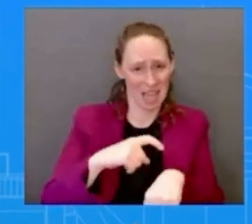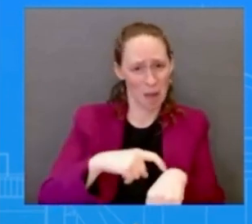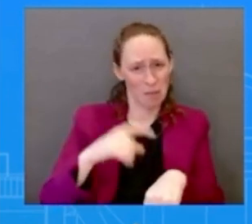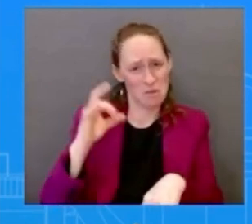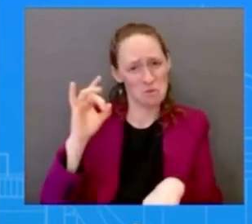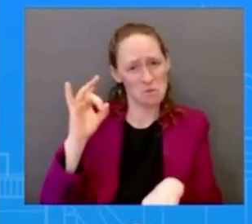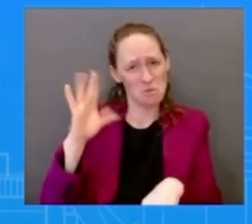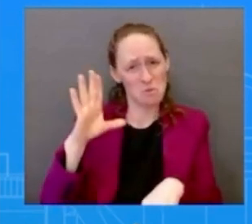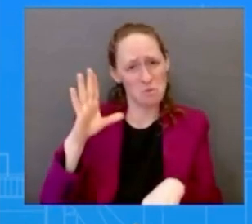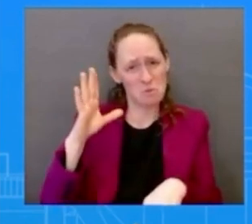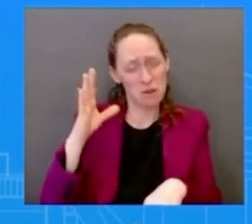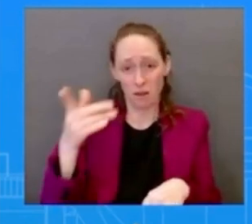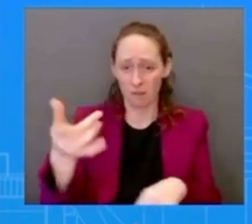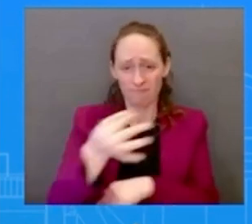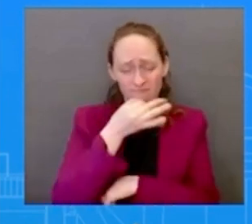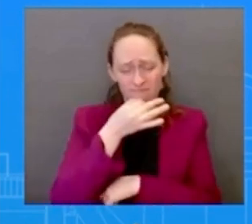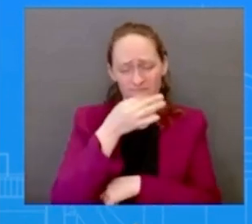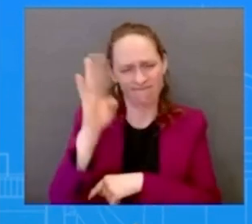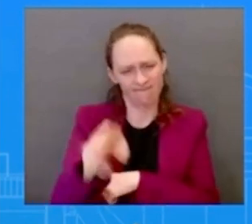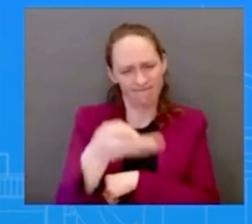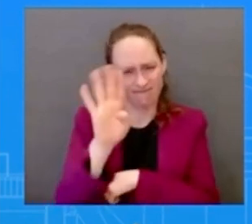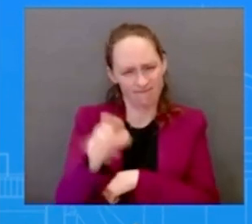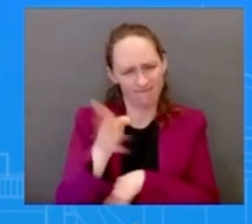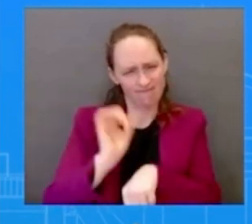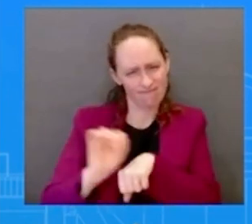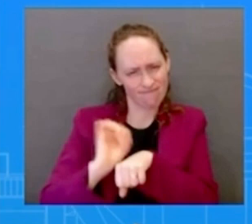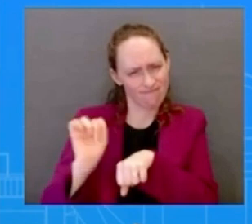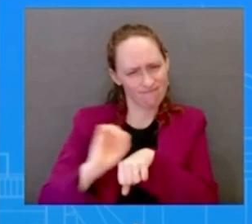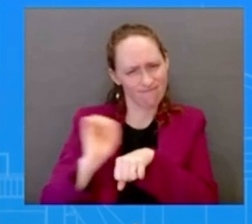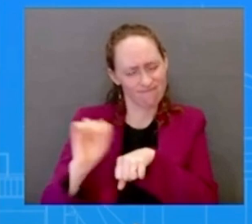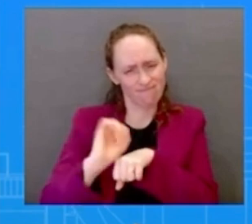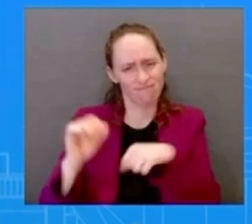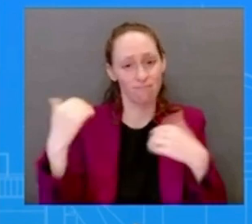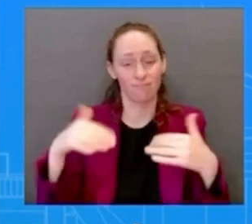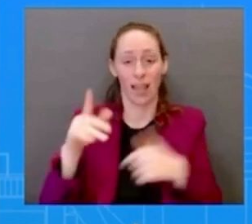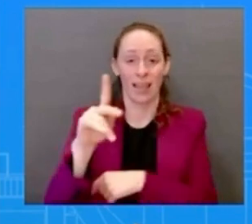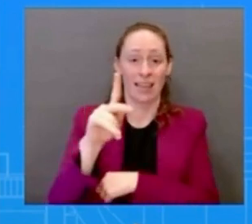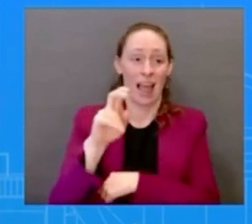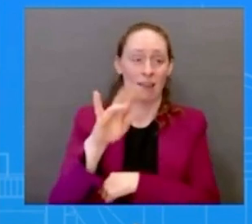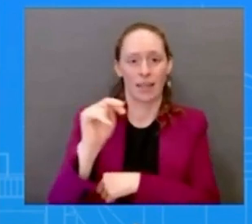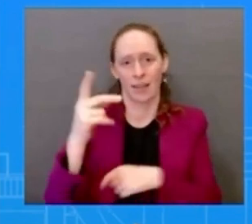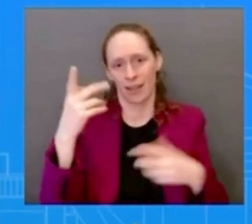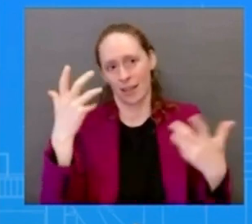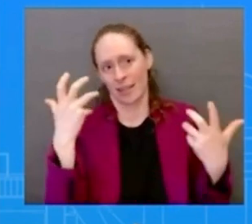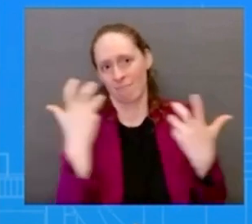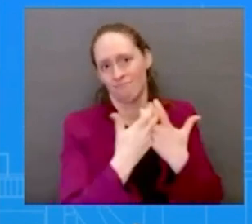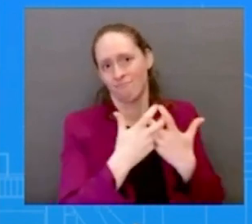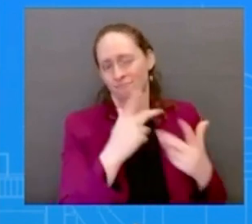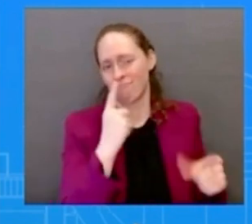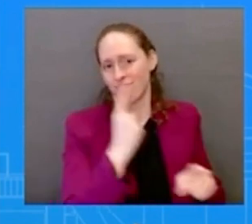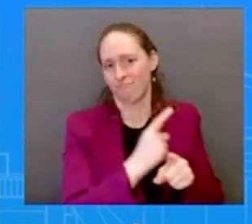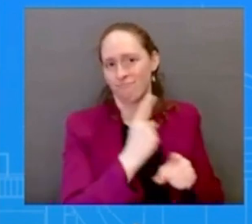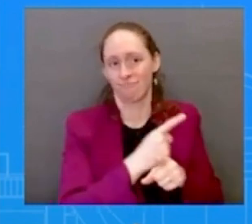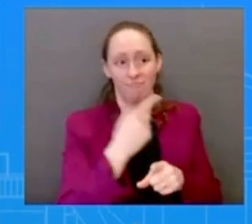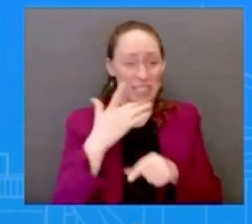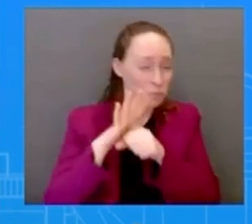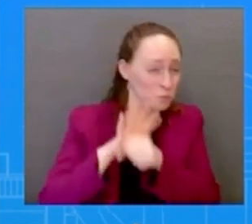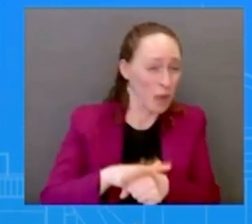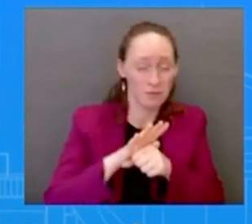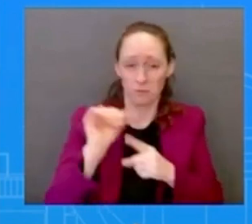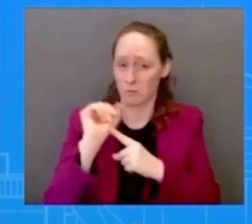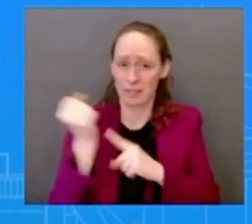he thrives in the pressure cooker and has been a strategic and effective communicator on some of the most complex